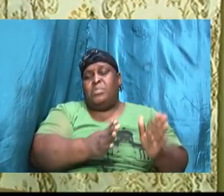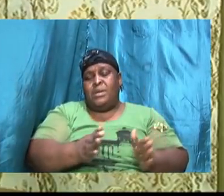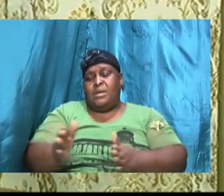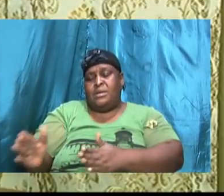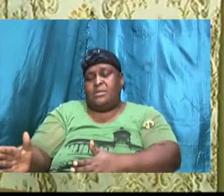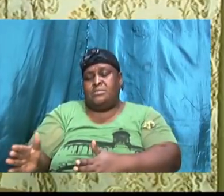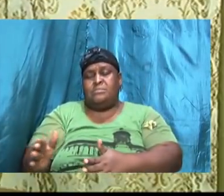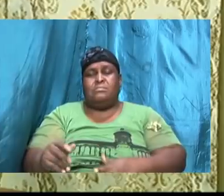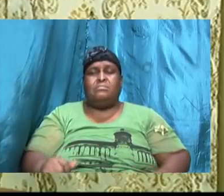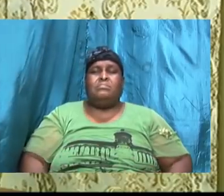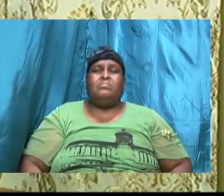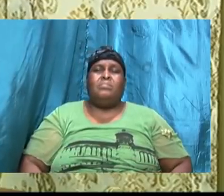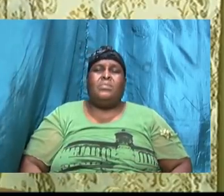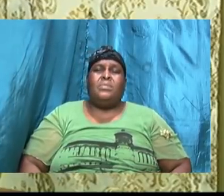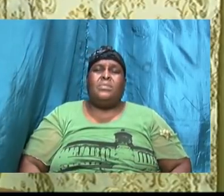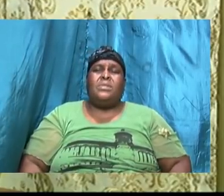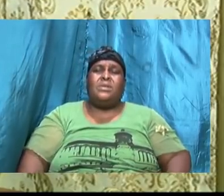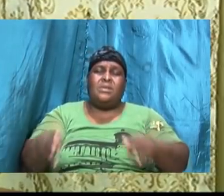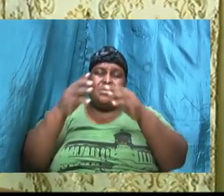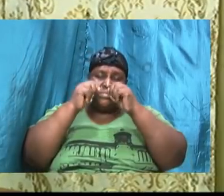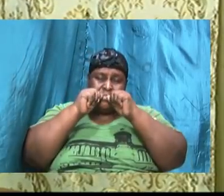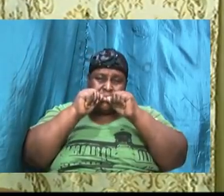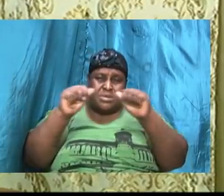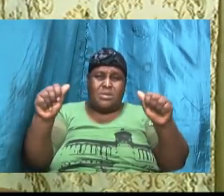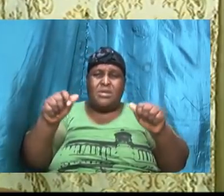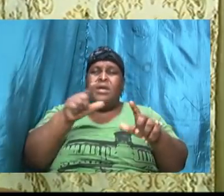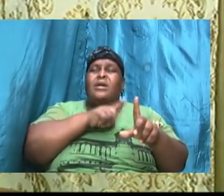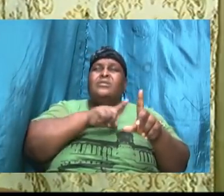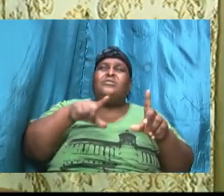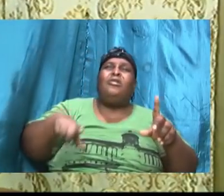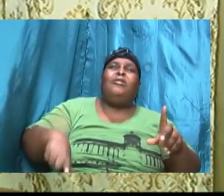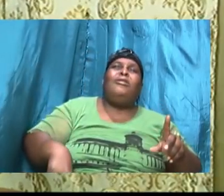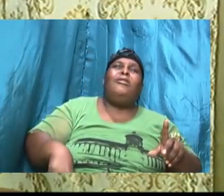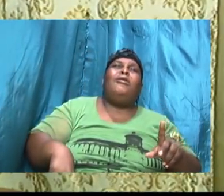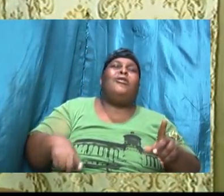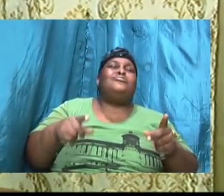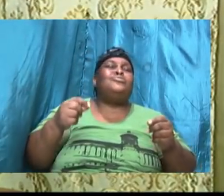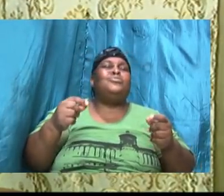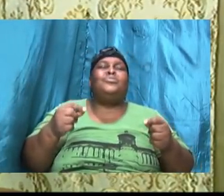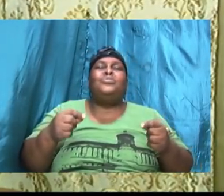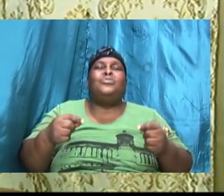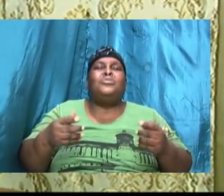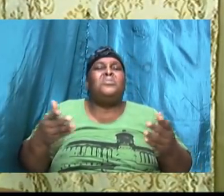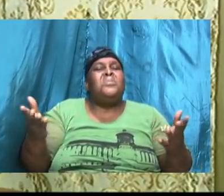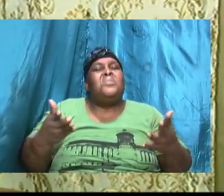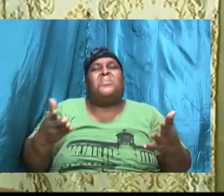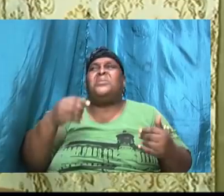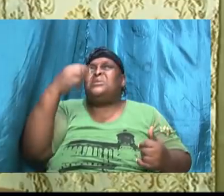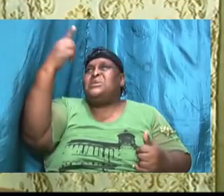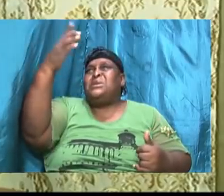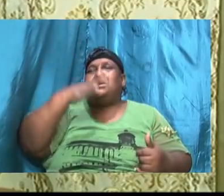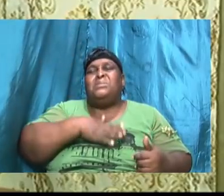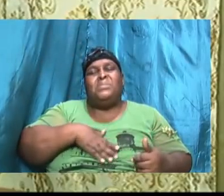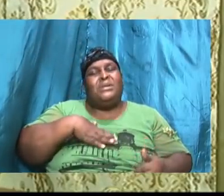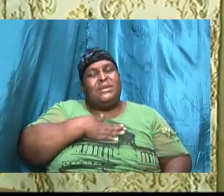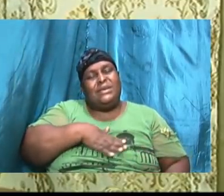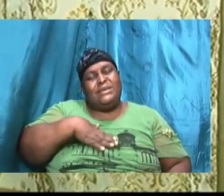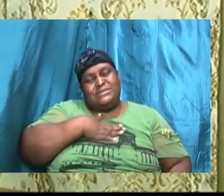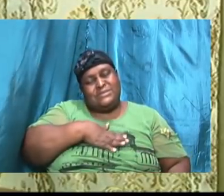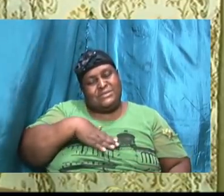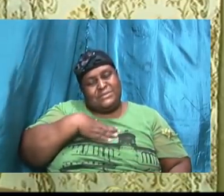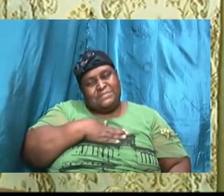announces that the Lord does whatever he pleases him